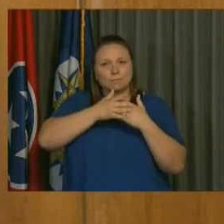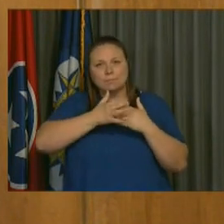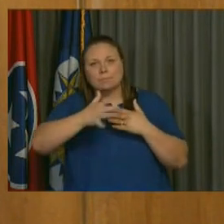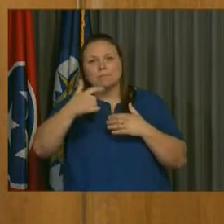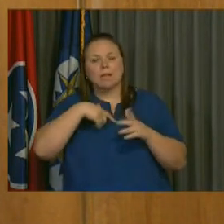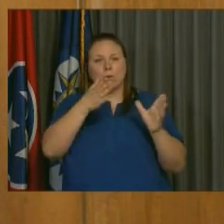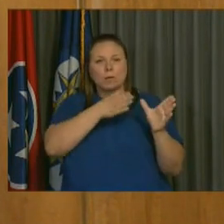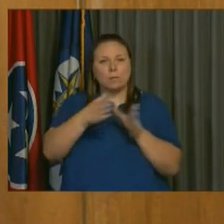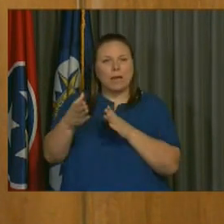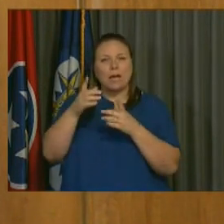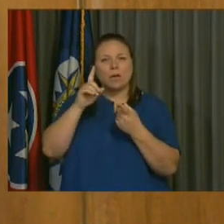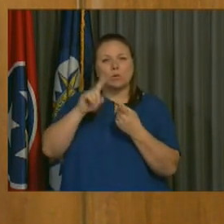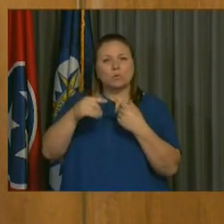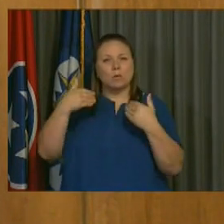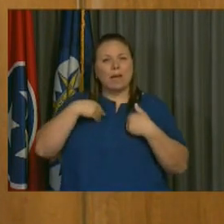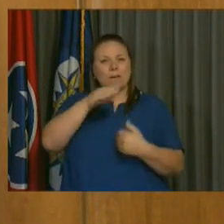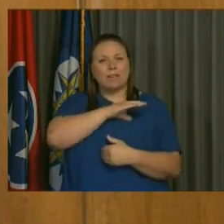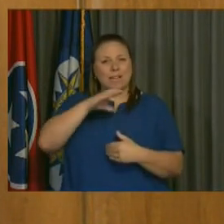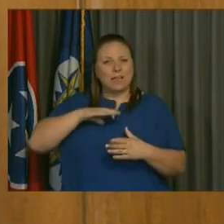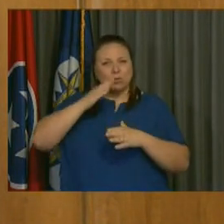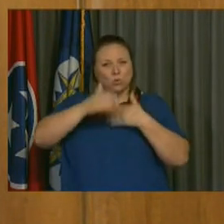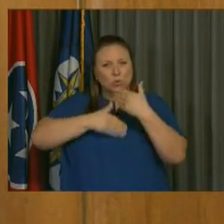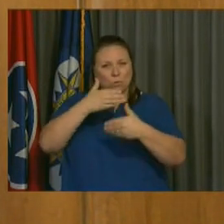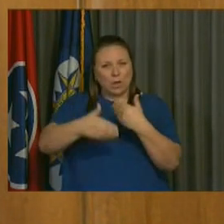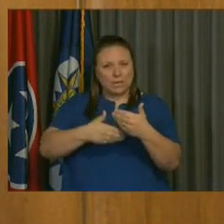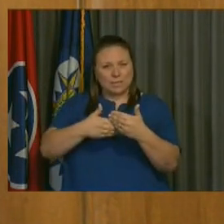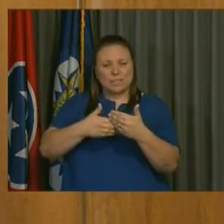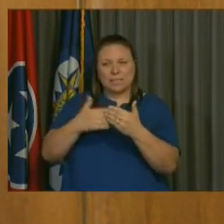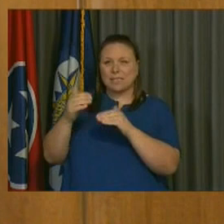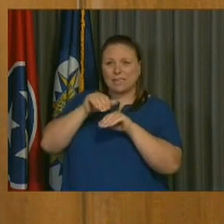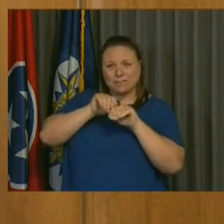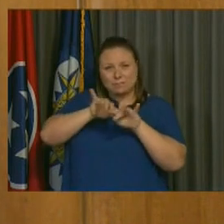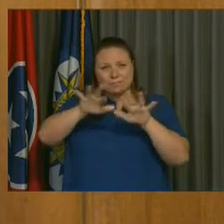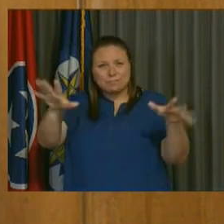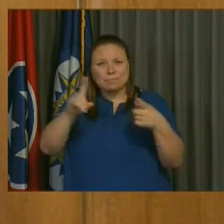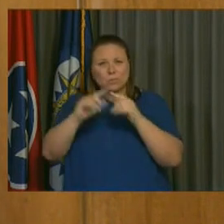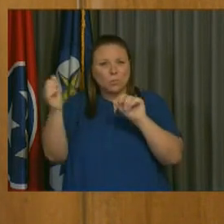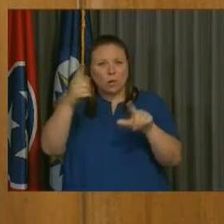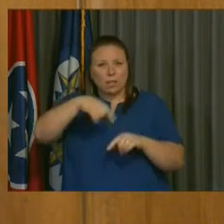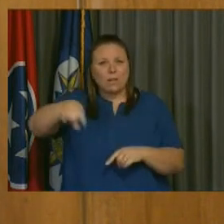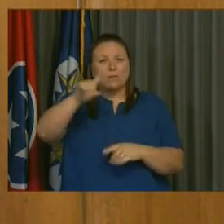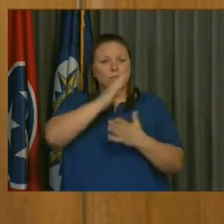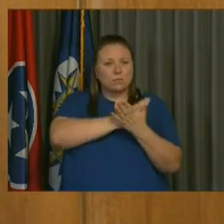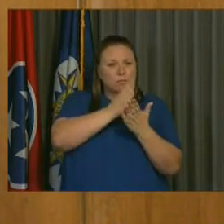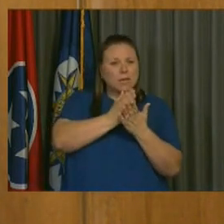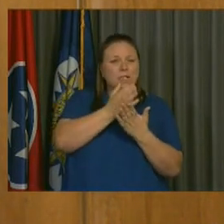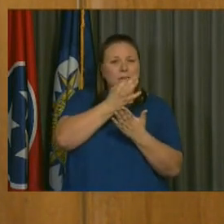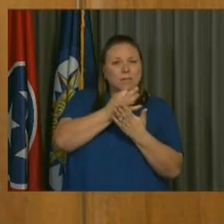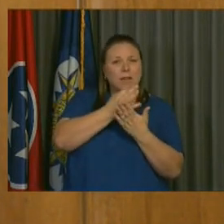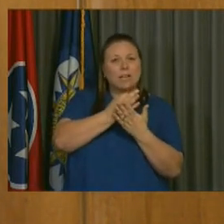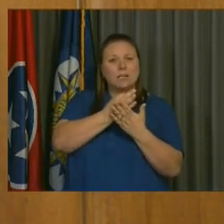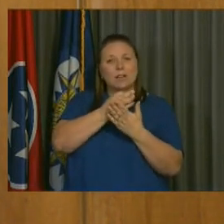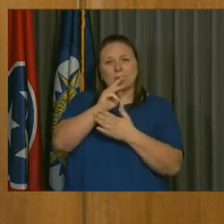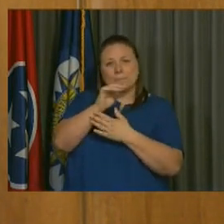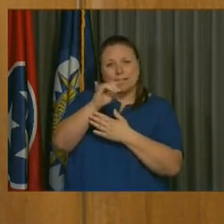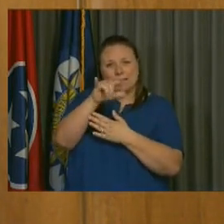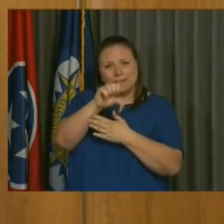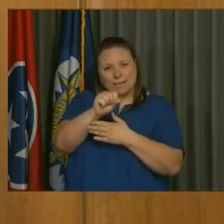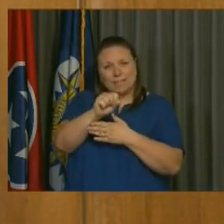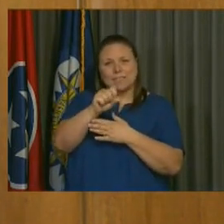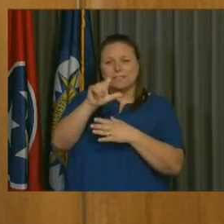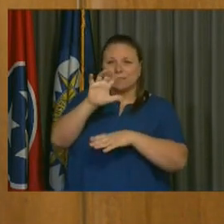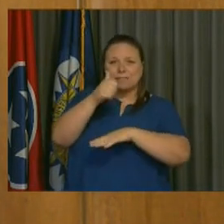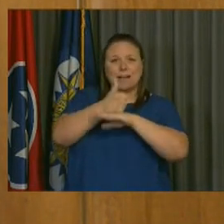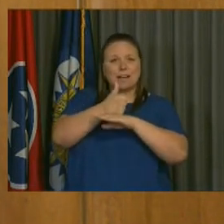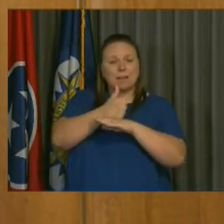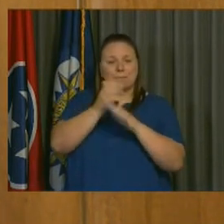to go about a council process that I think has been sent to all of you. Budget and Finance Chair Mendez has laid out quite a